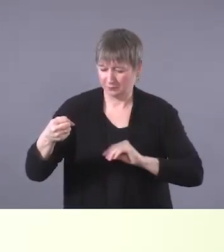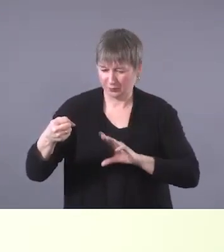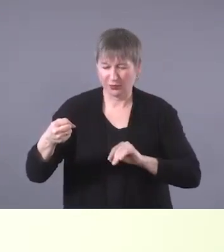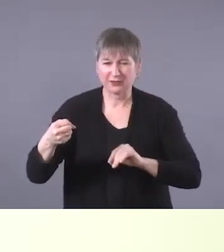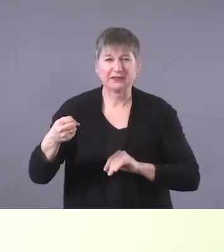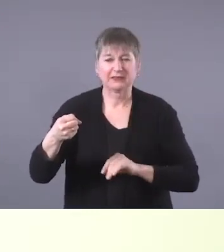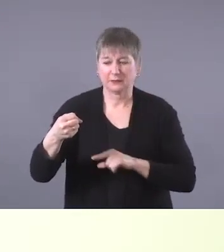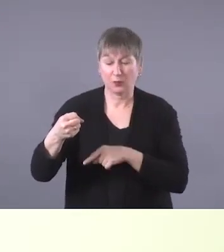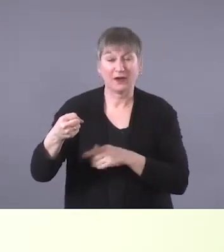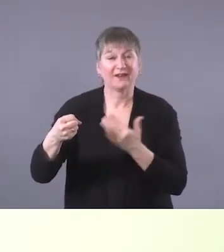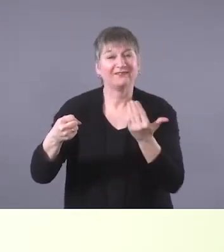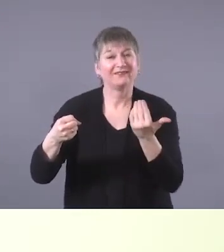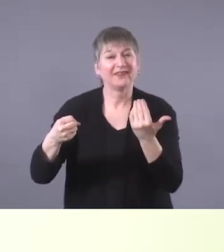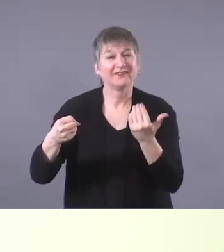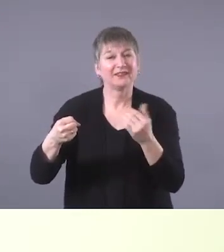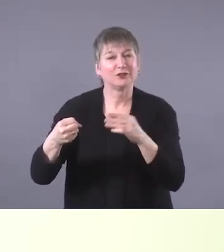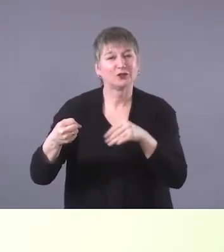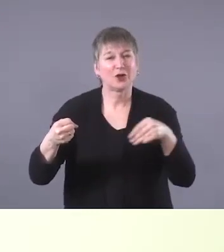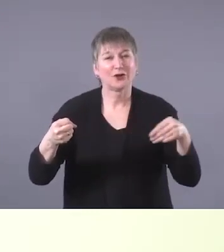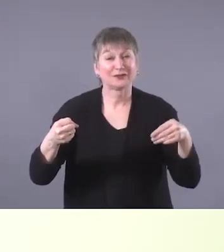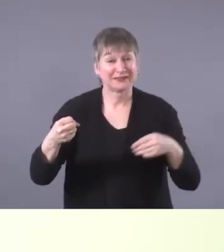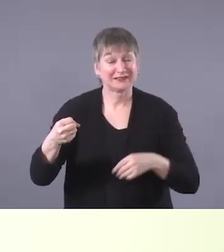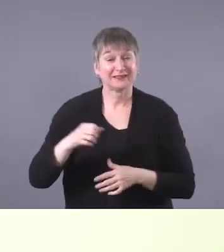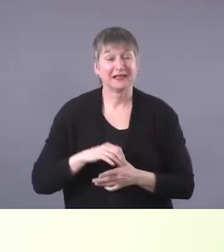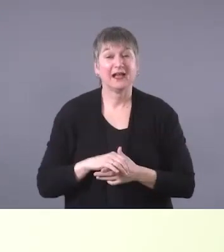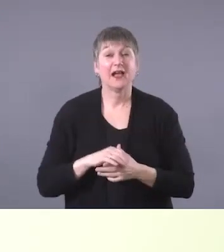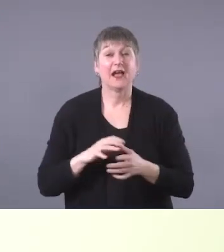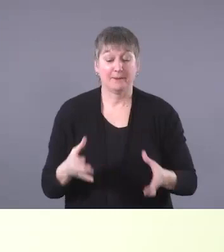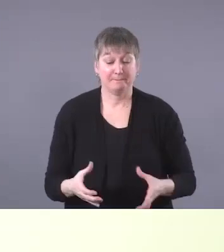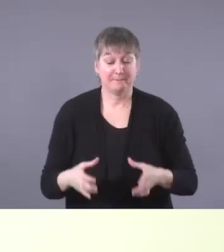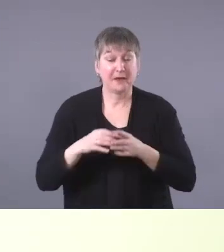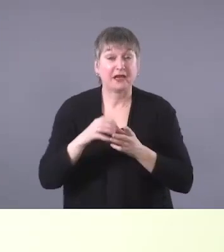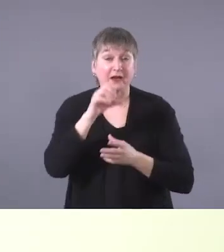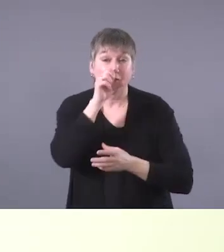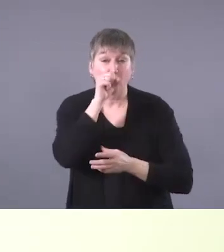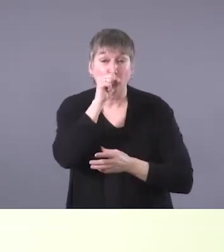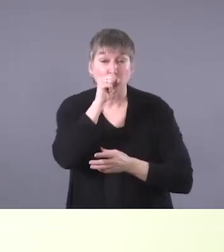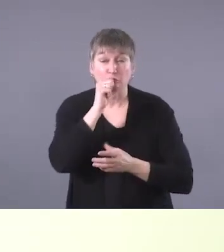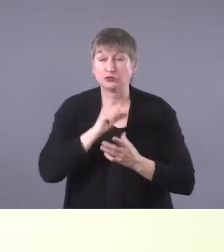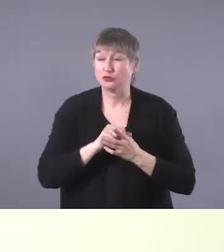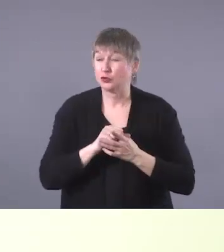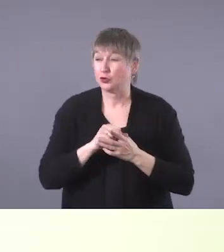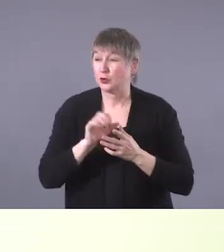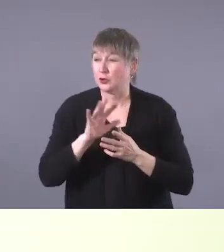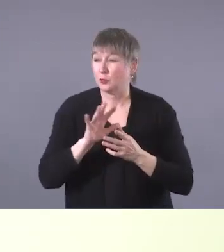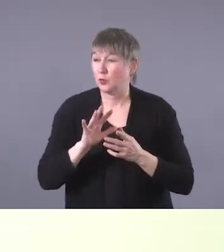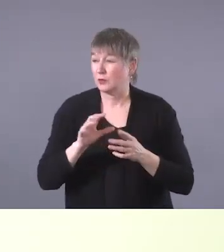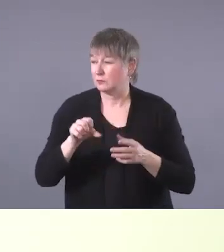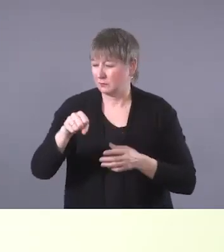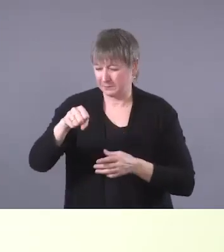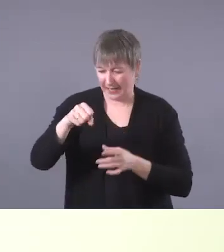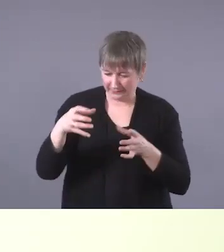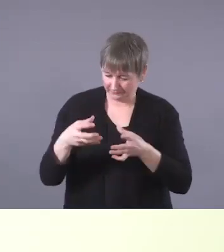And the bag of oranges was, I believe, around the $12 range.